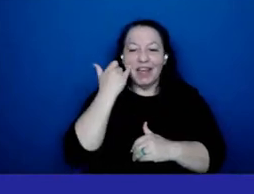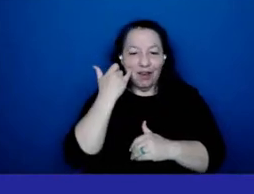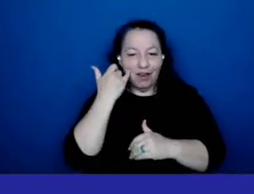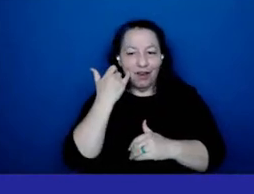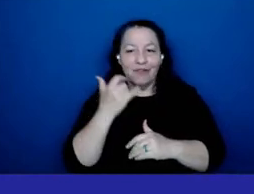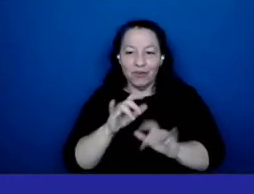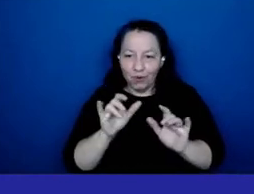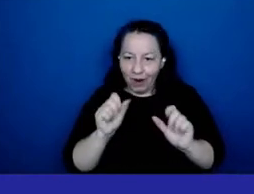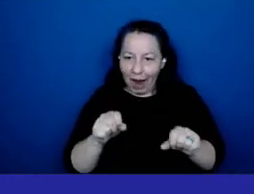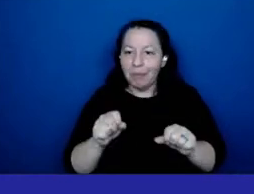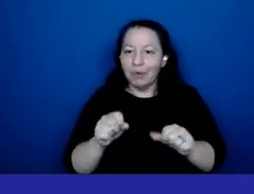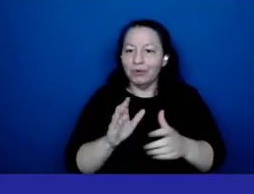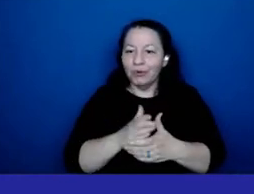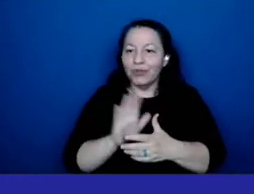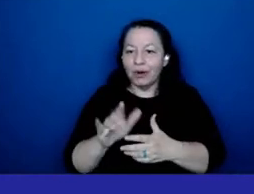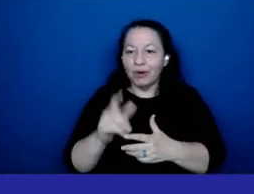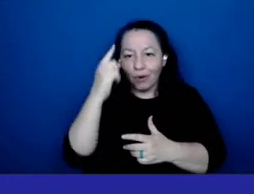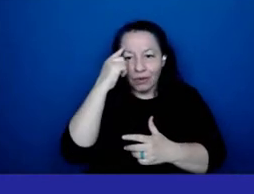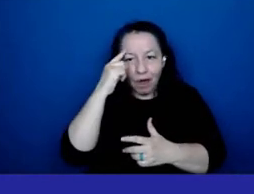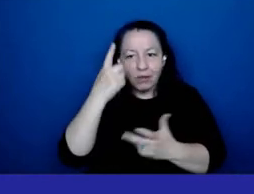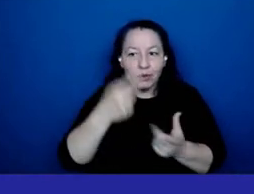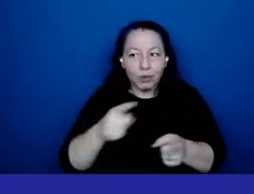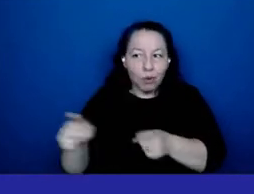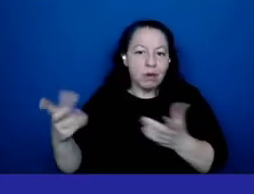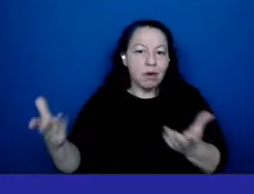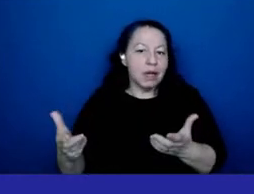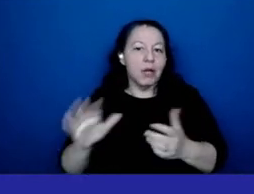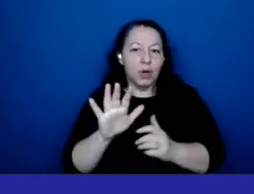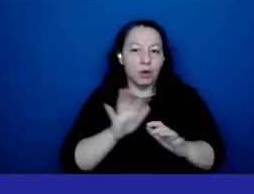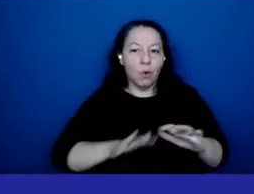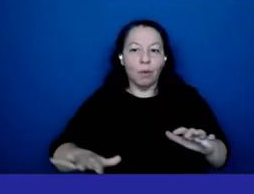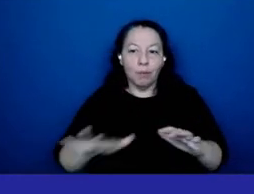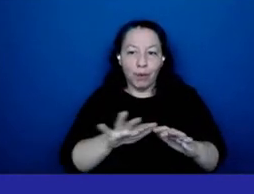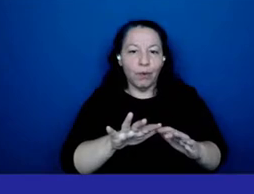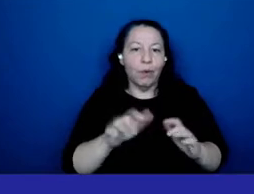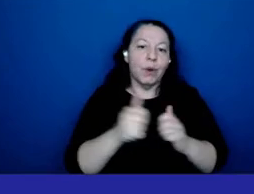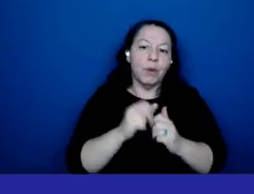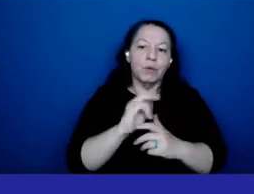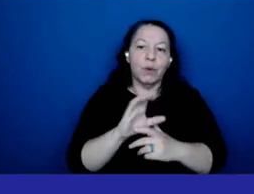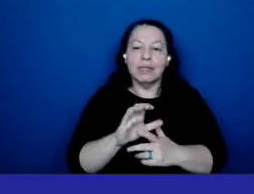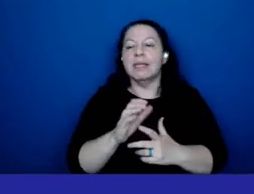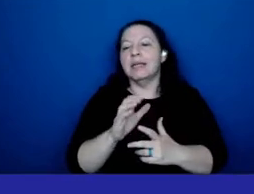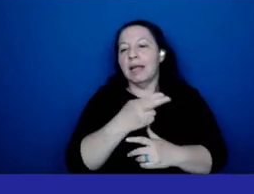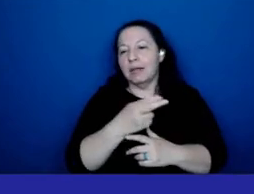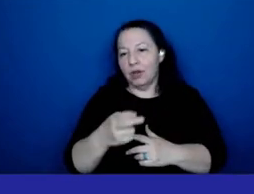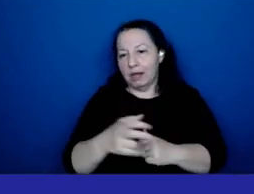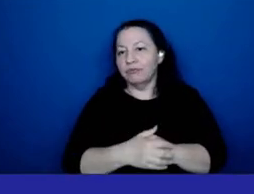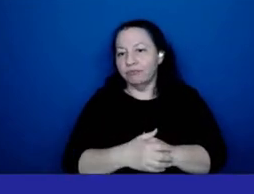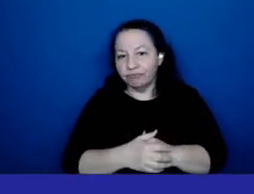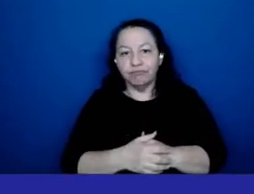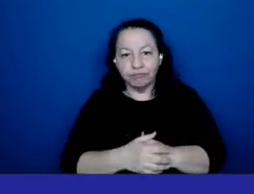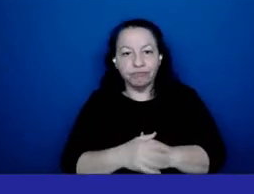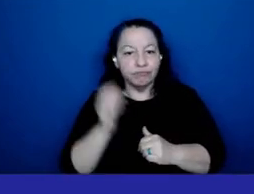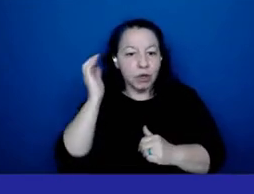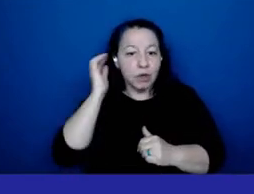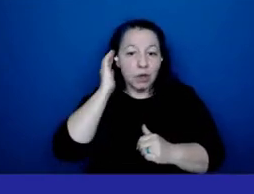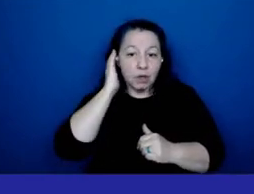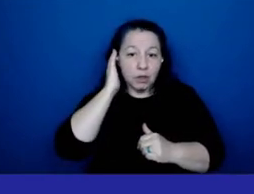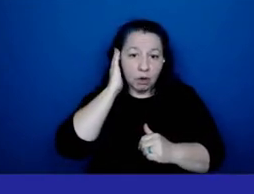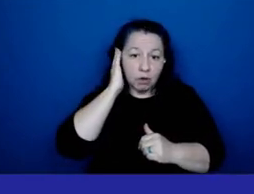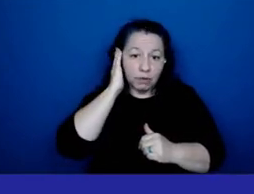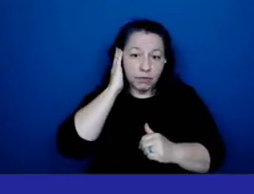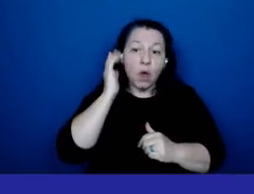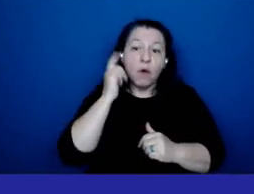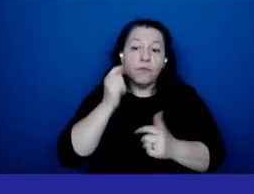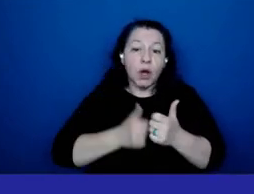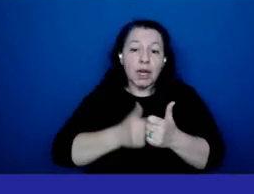share your thoughts about what's going on uh here in the borough with new york city health and hospitals um so in order for each speaker to